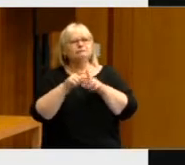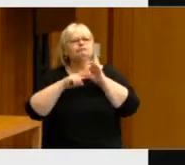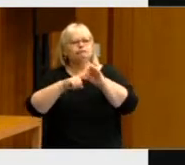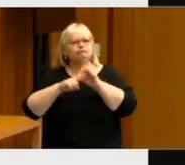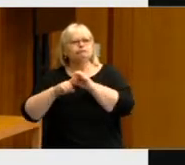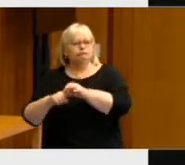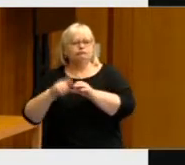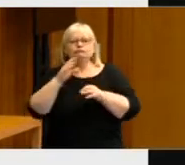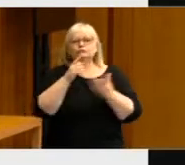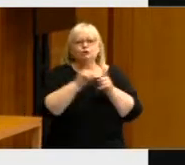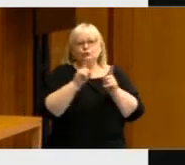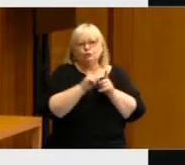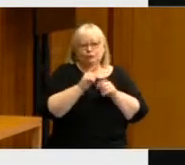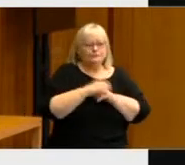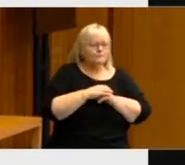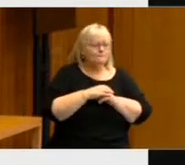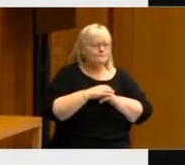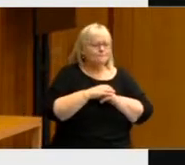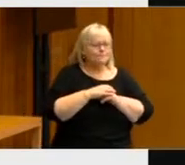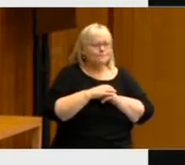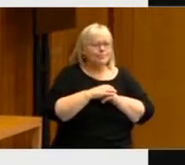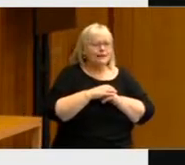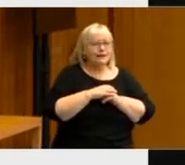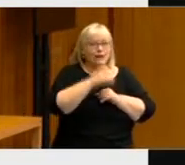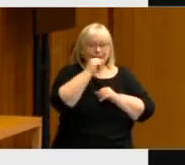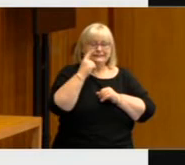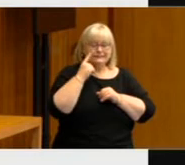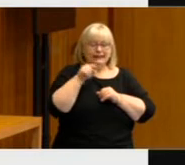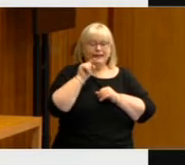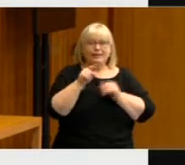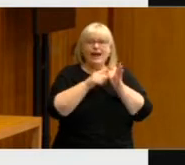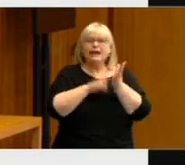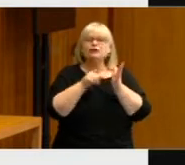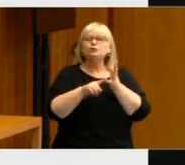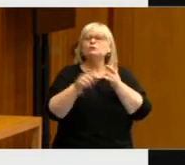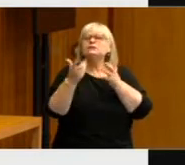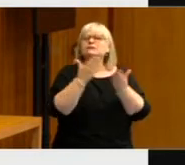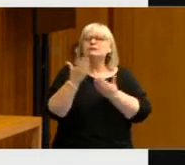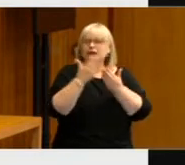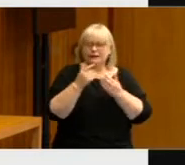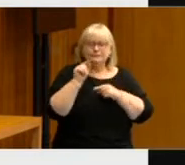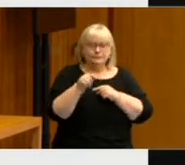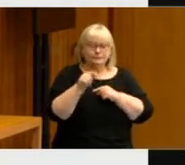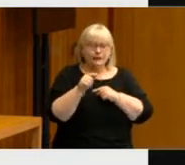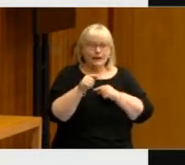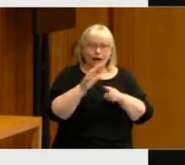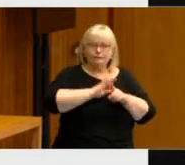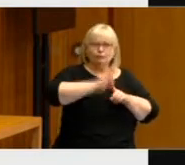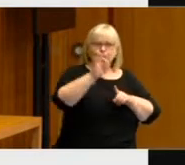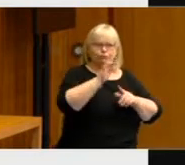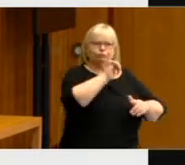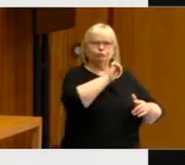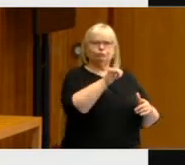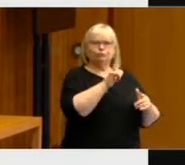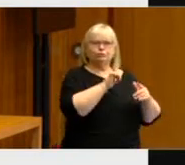out of ANU. So we can see here that there has been a huge improvement in attitudes